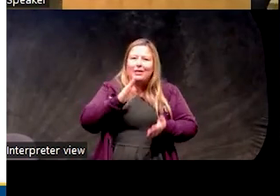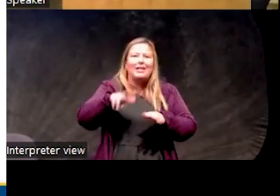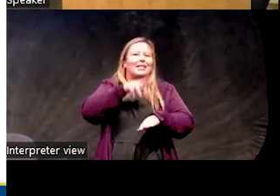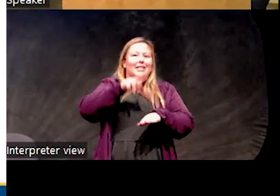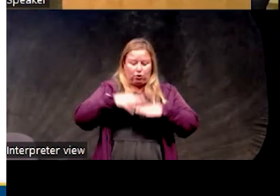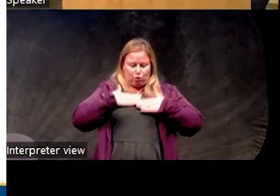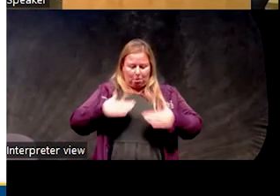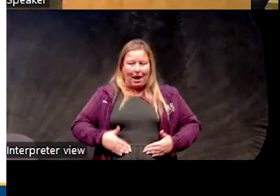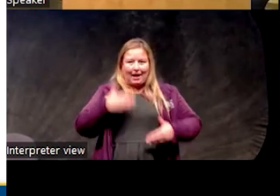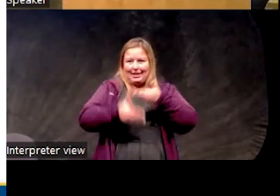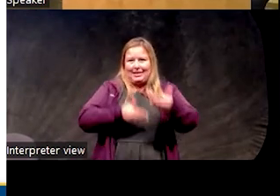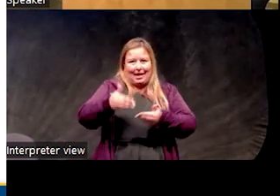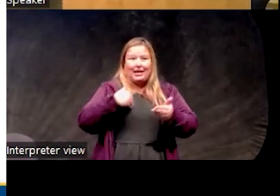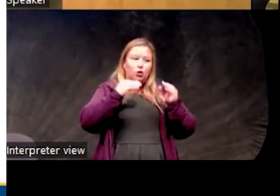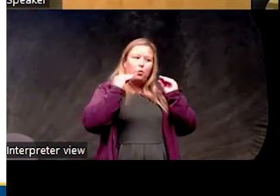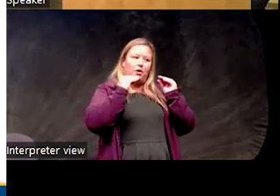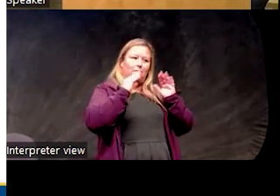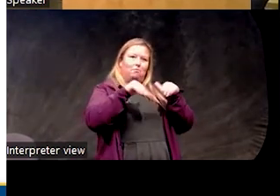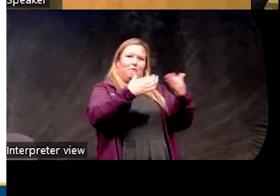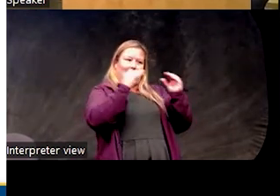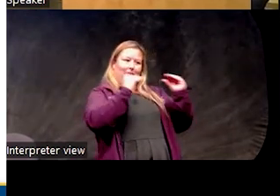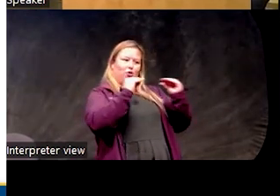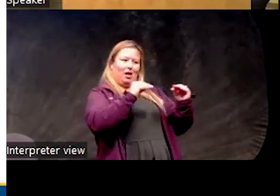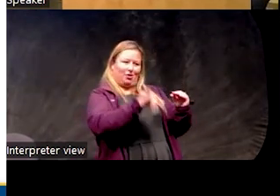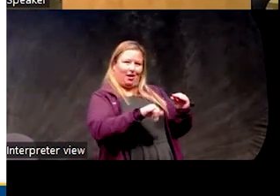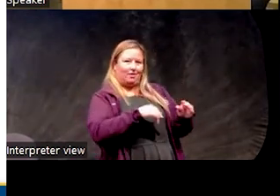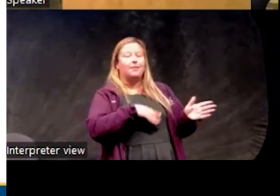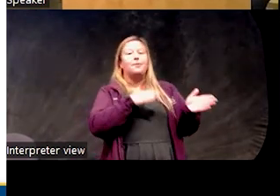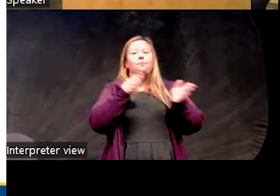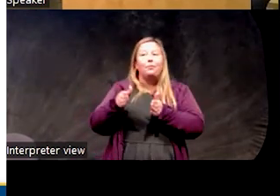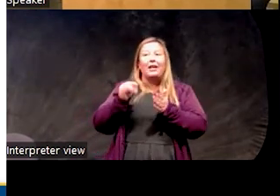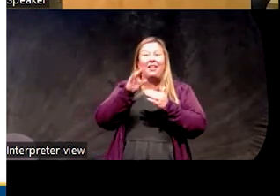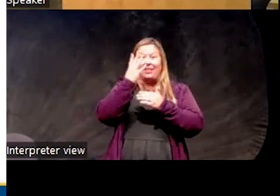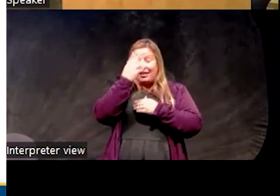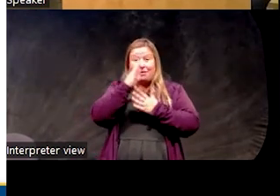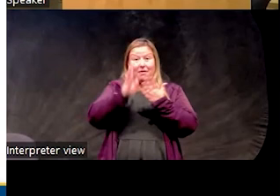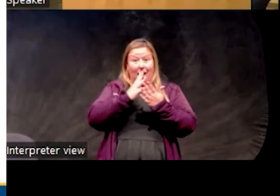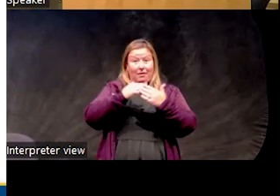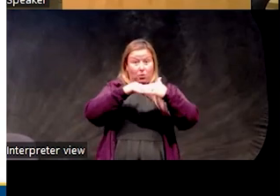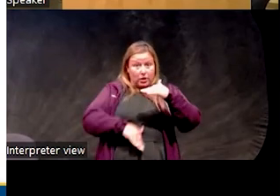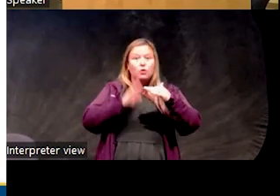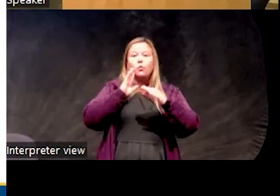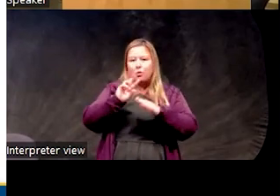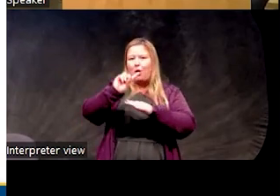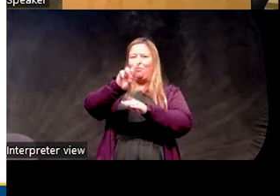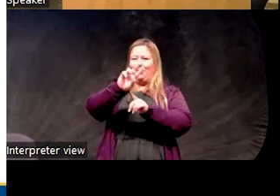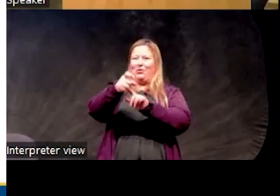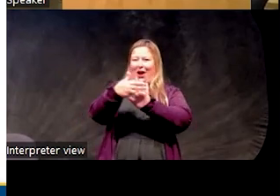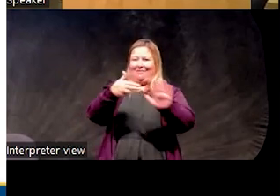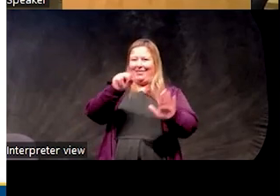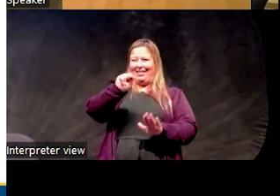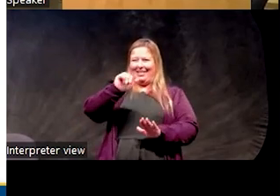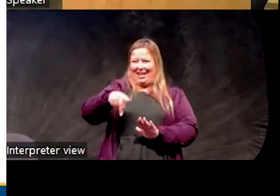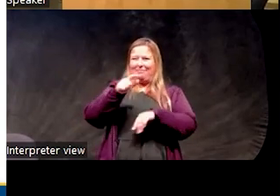that's part of the psychoeducation that we provide for them. The other is if they're sleeping like five hours or less, we actually will prescribe nap times for them